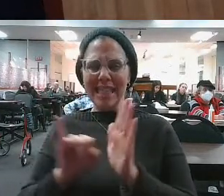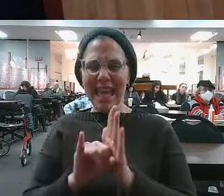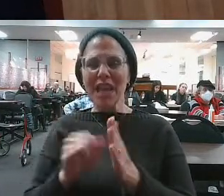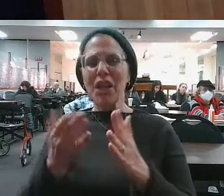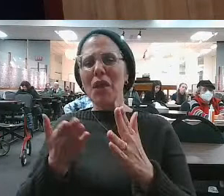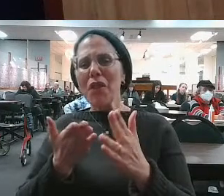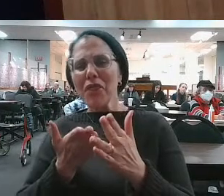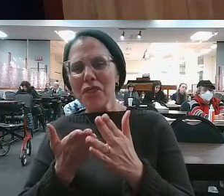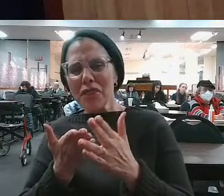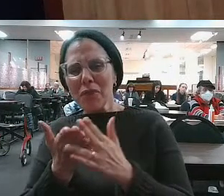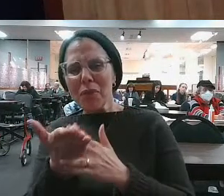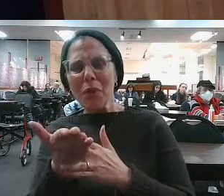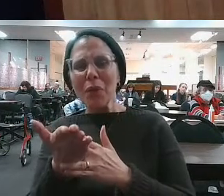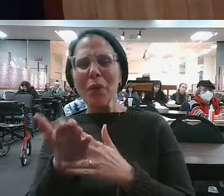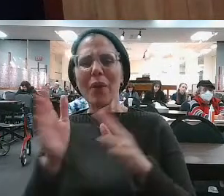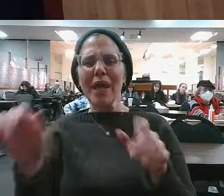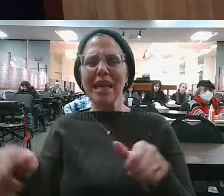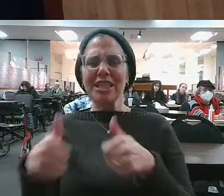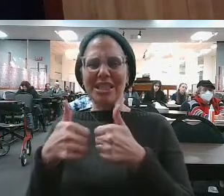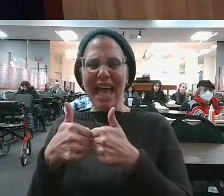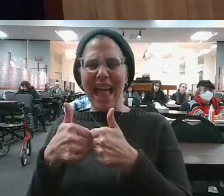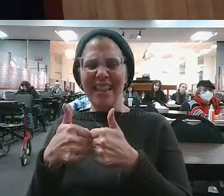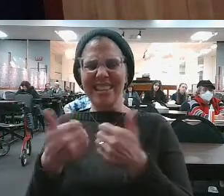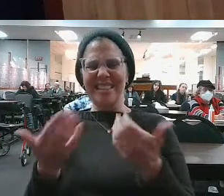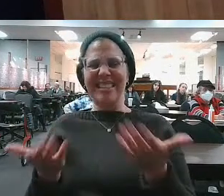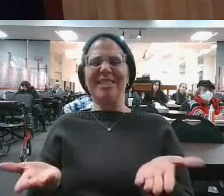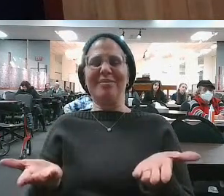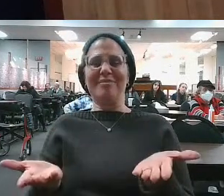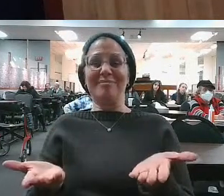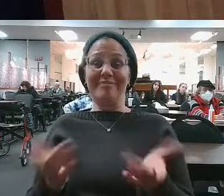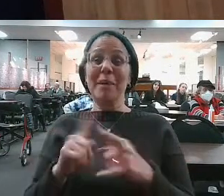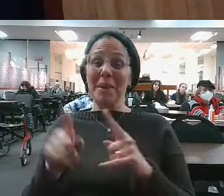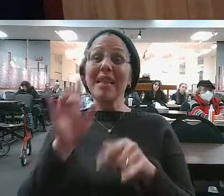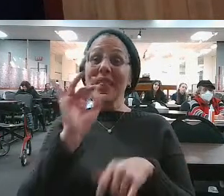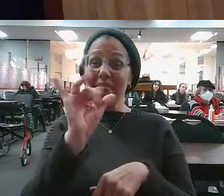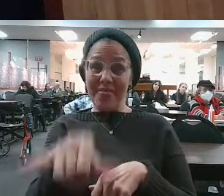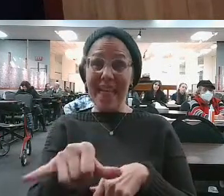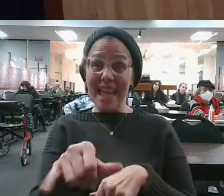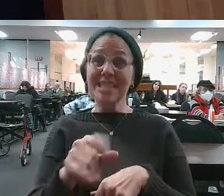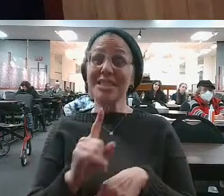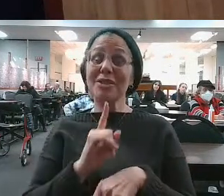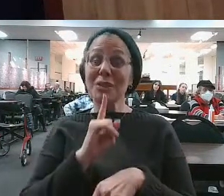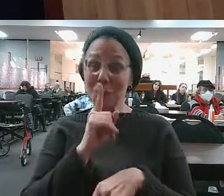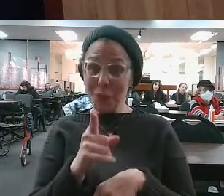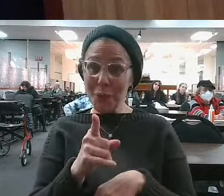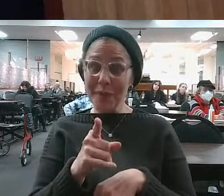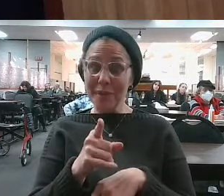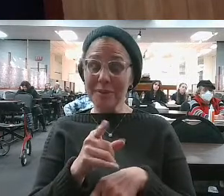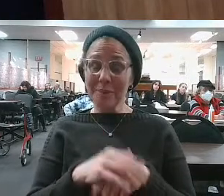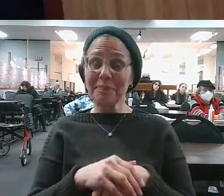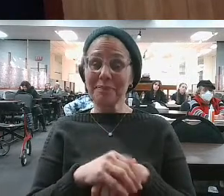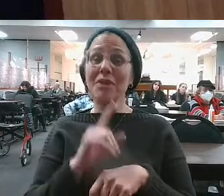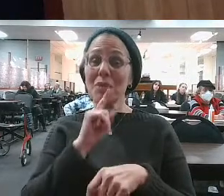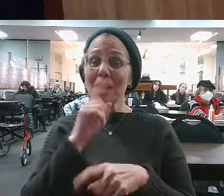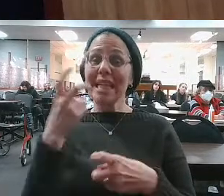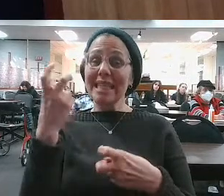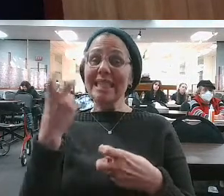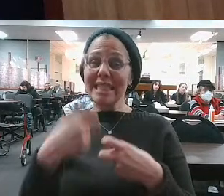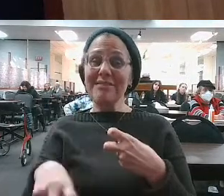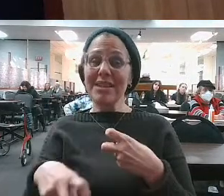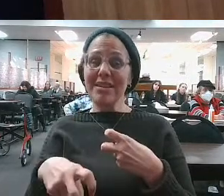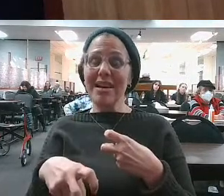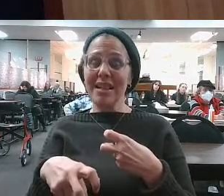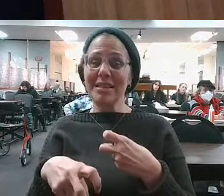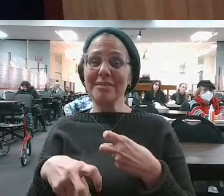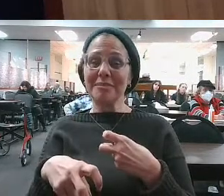difficulty, and challenge. And the answer is yes. The answer is yes. It's a difficult